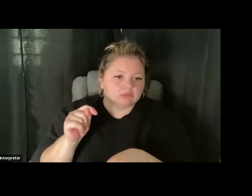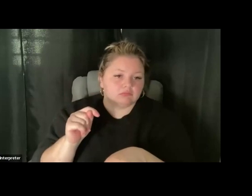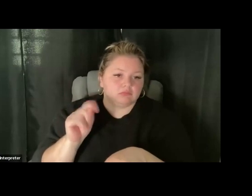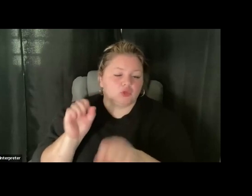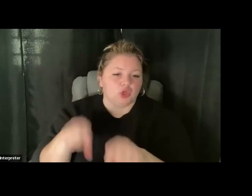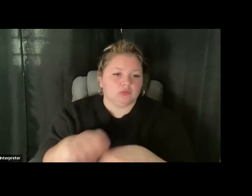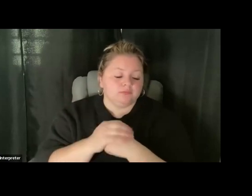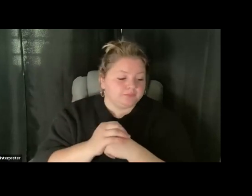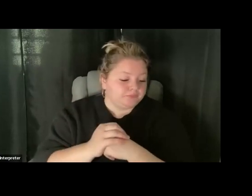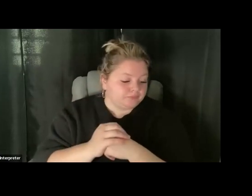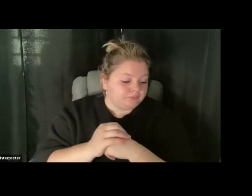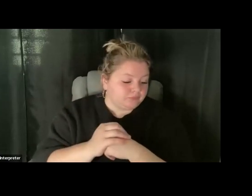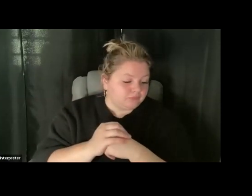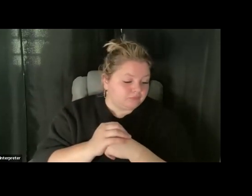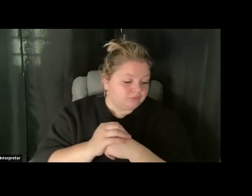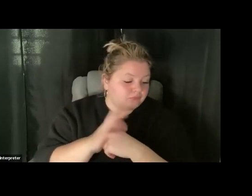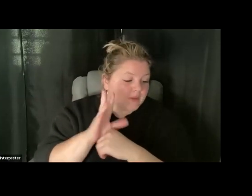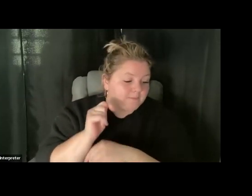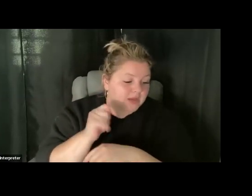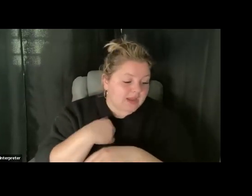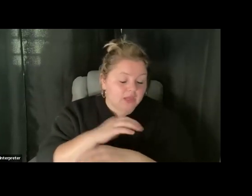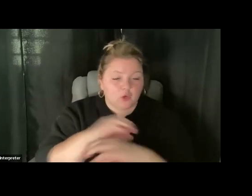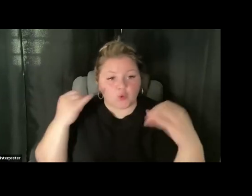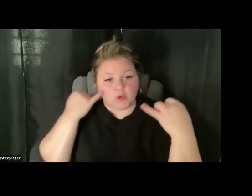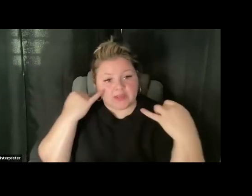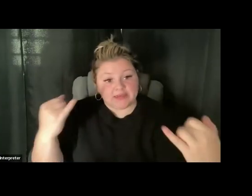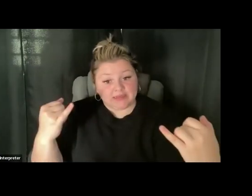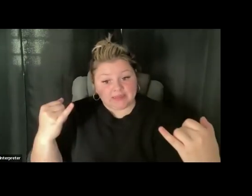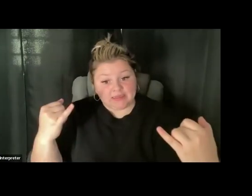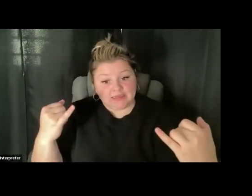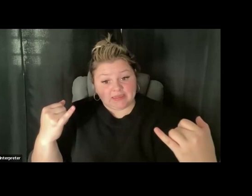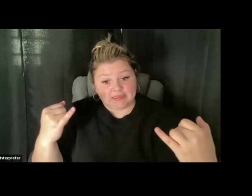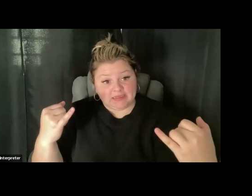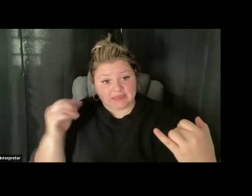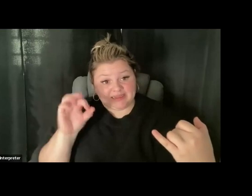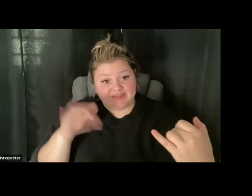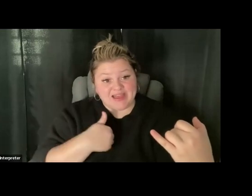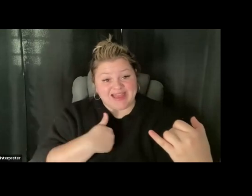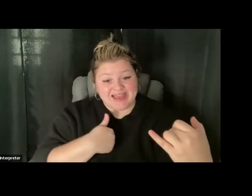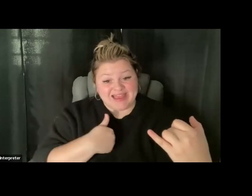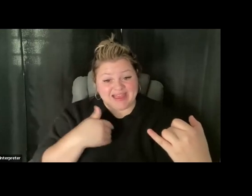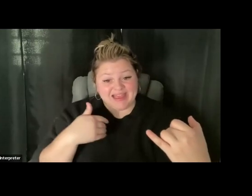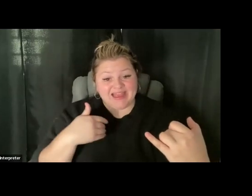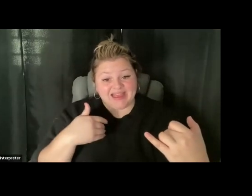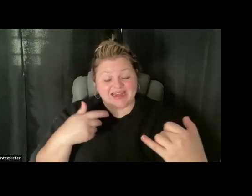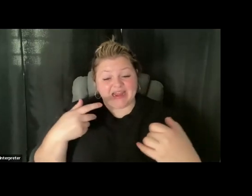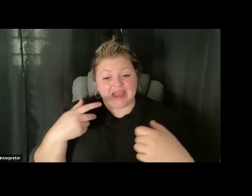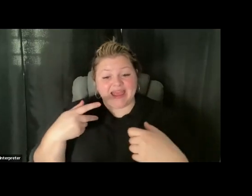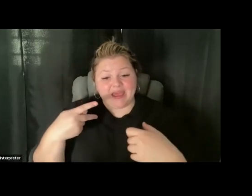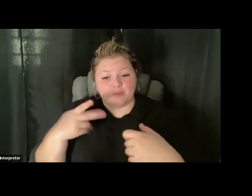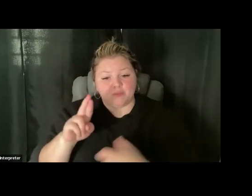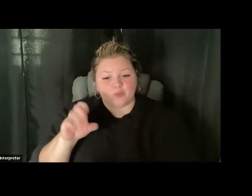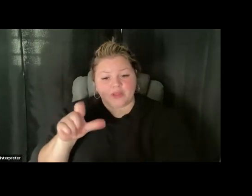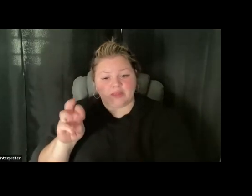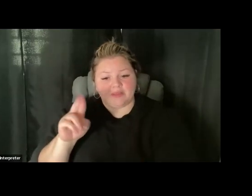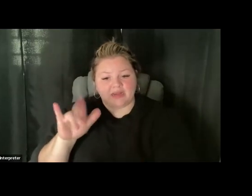But I had no idea whether or not I had a preliminary to vote in and it felt